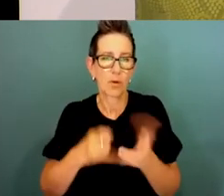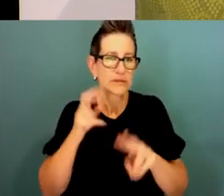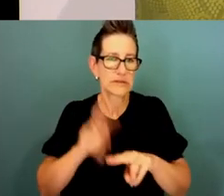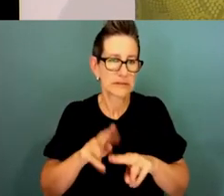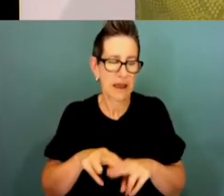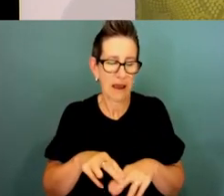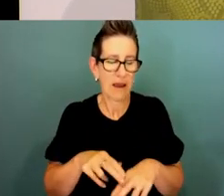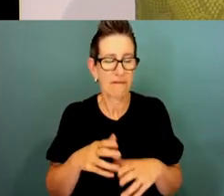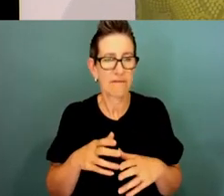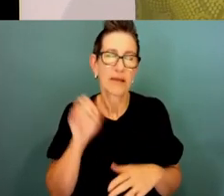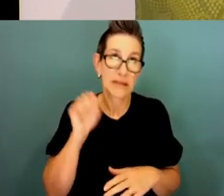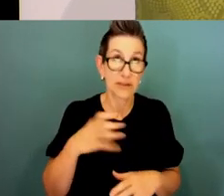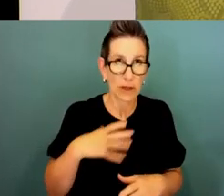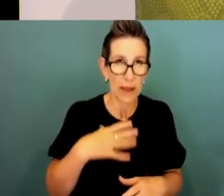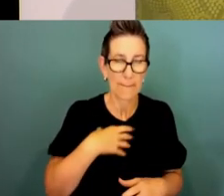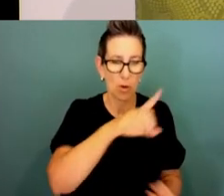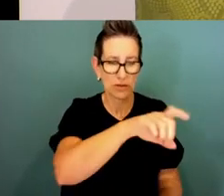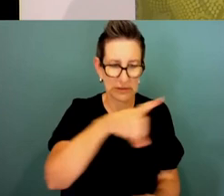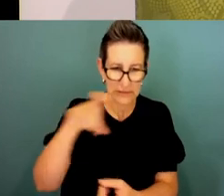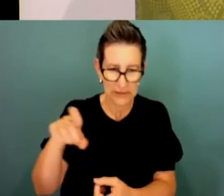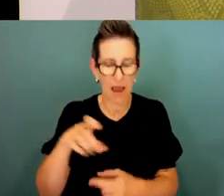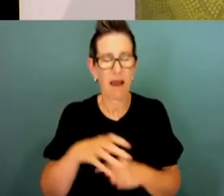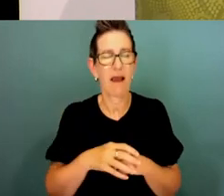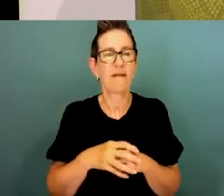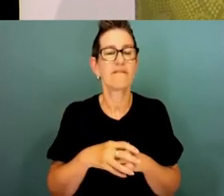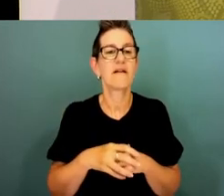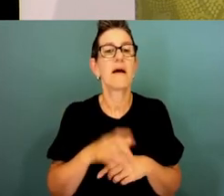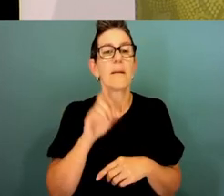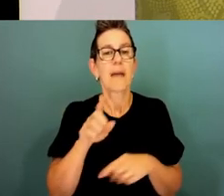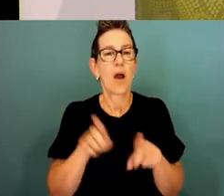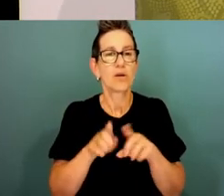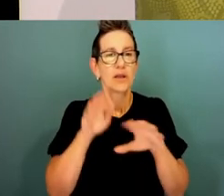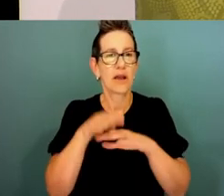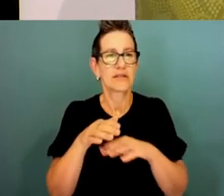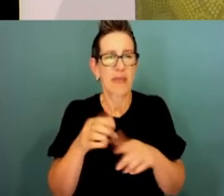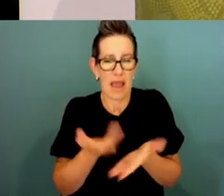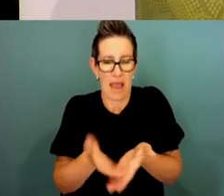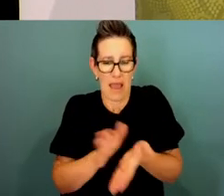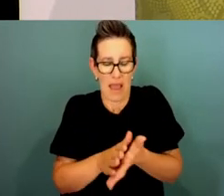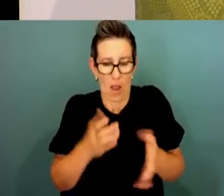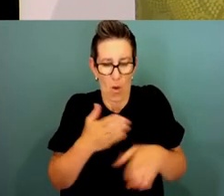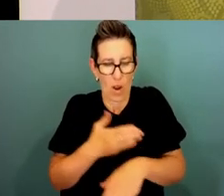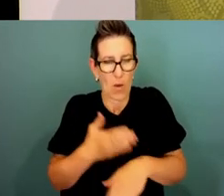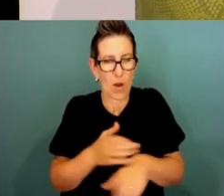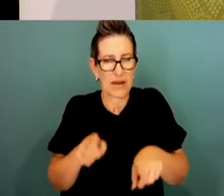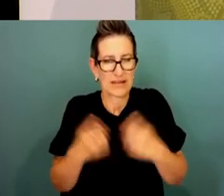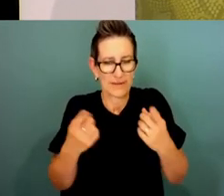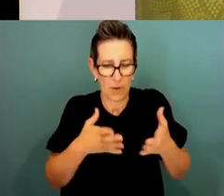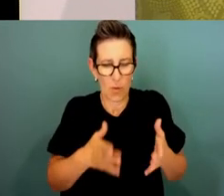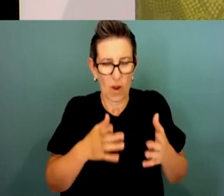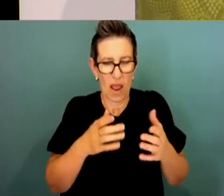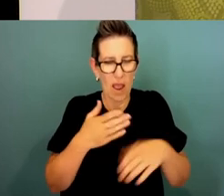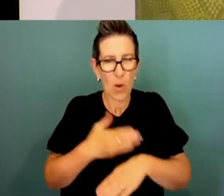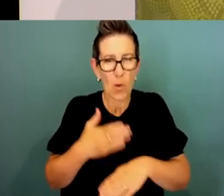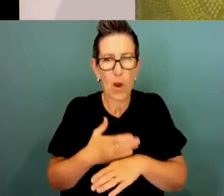and you saw some of our response on that in the October budget. It's also about working differently, reprioritising within agencies and making